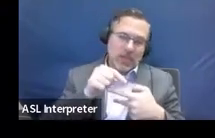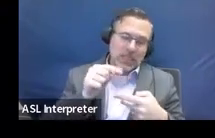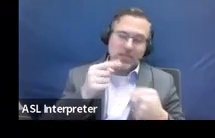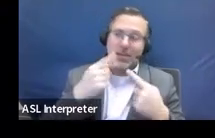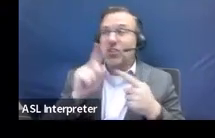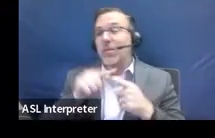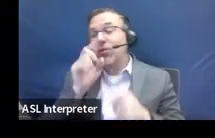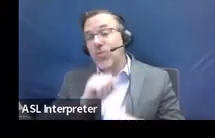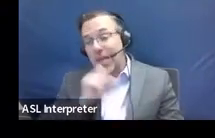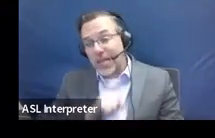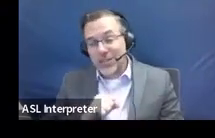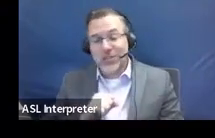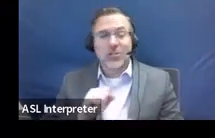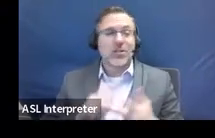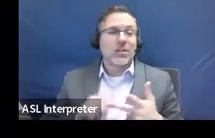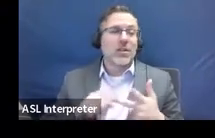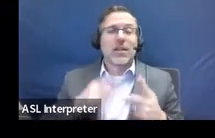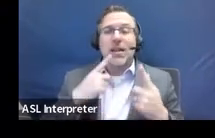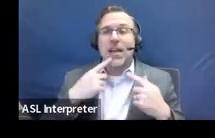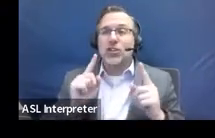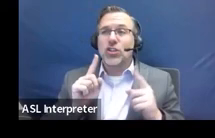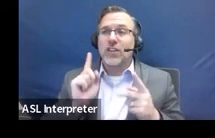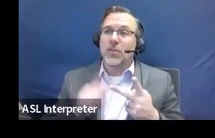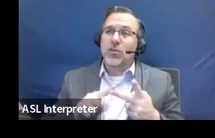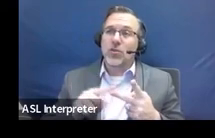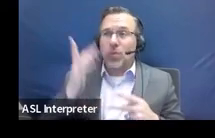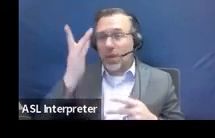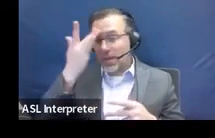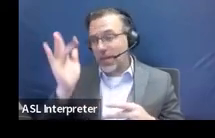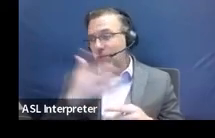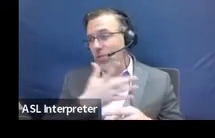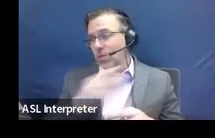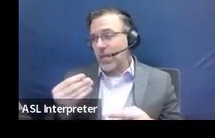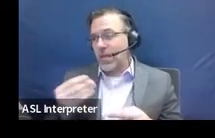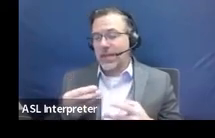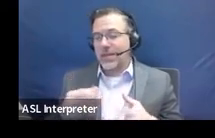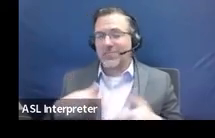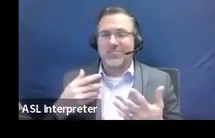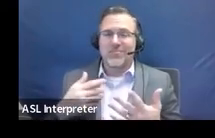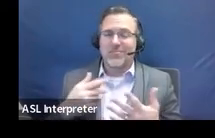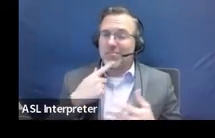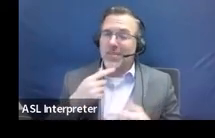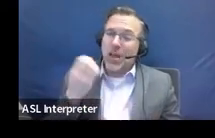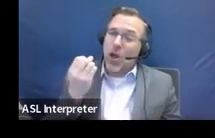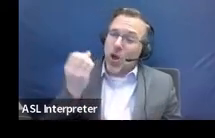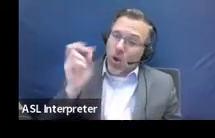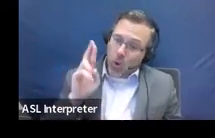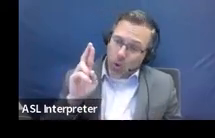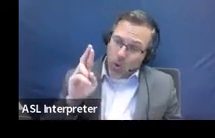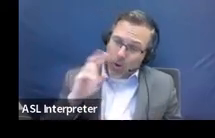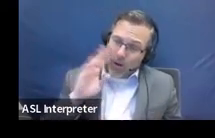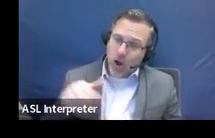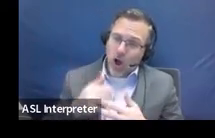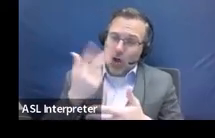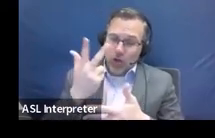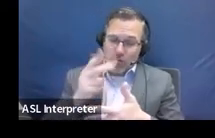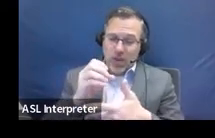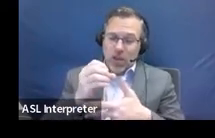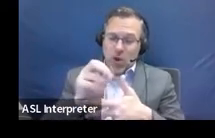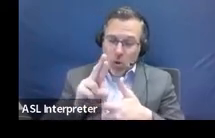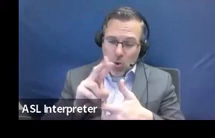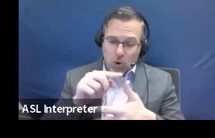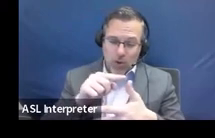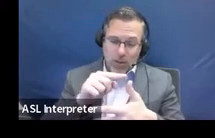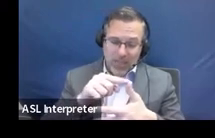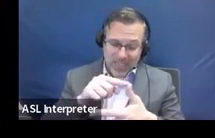intellectual. And so it's or for all three of those things. And you're right. So